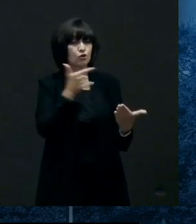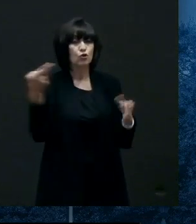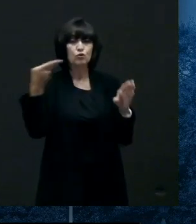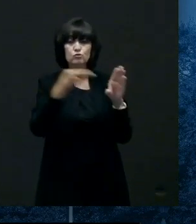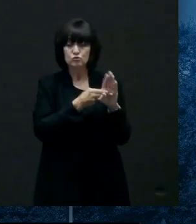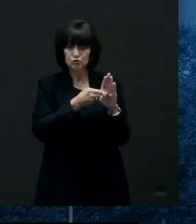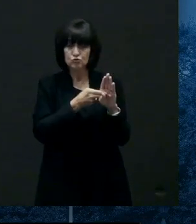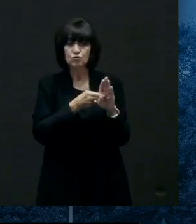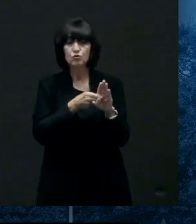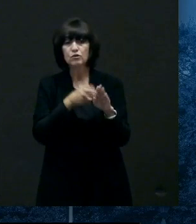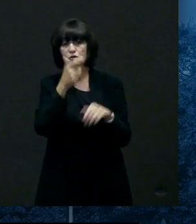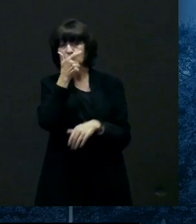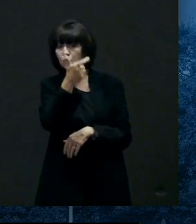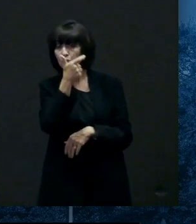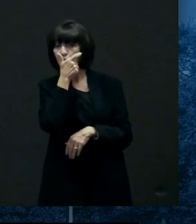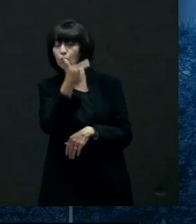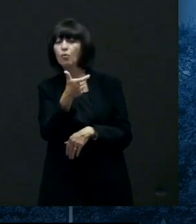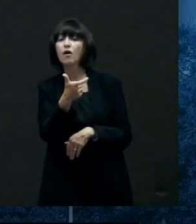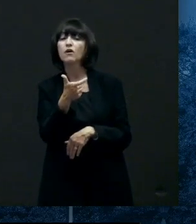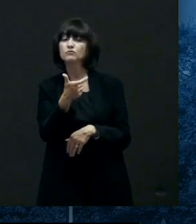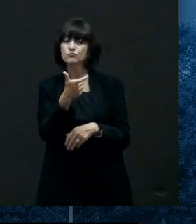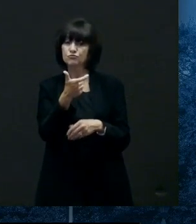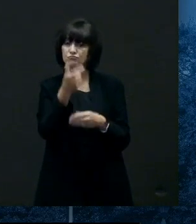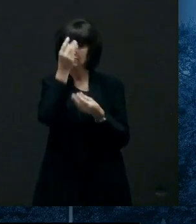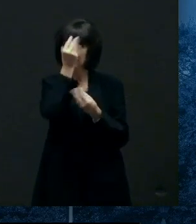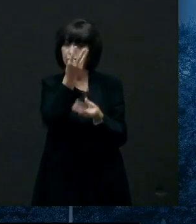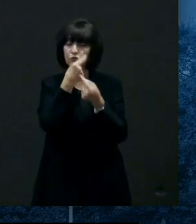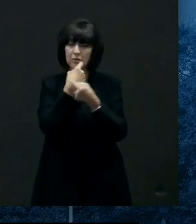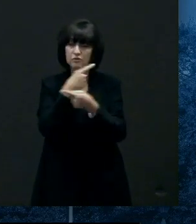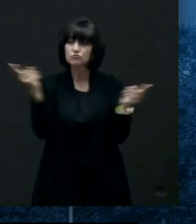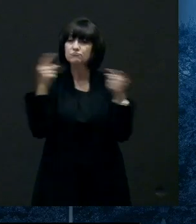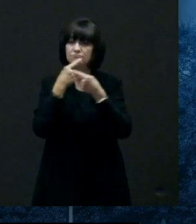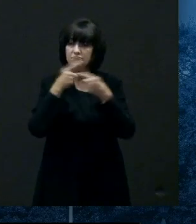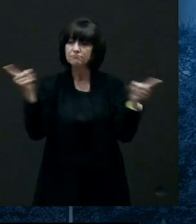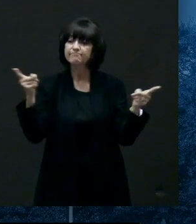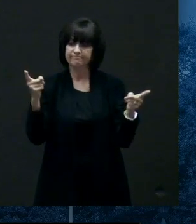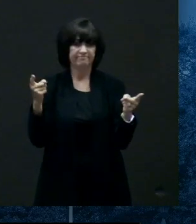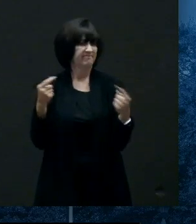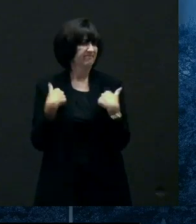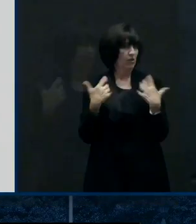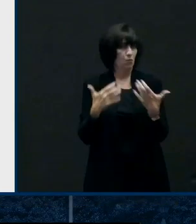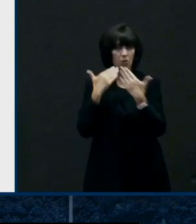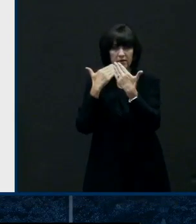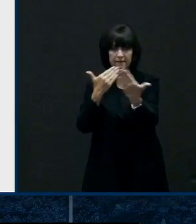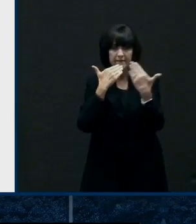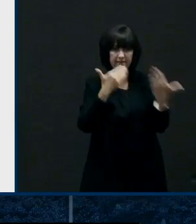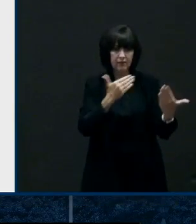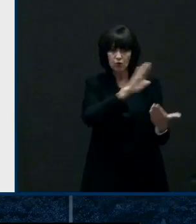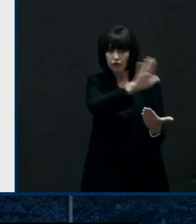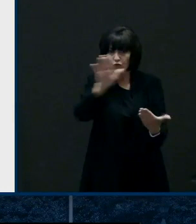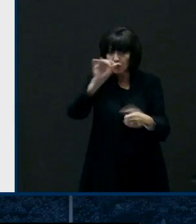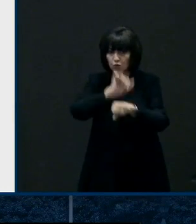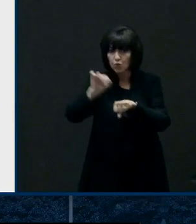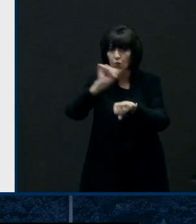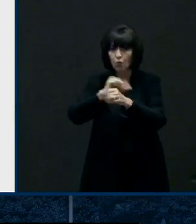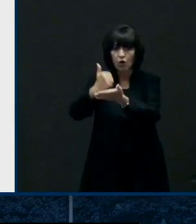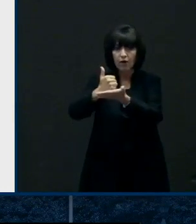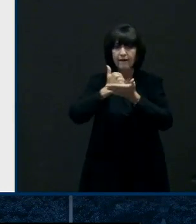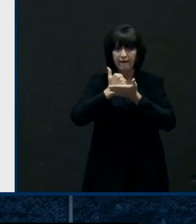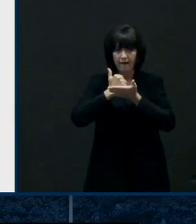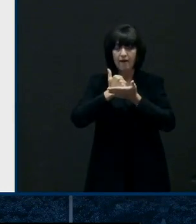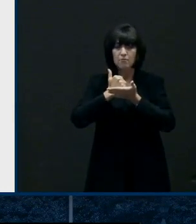press conference uh and most importantly for uh what you're doing to help us flatten the the spread of the curve flatten